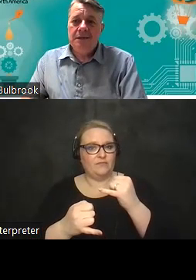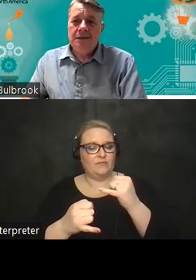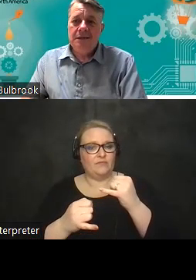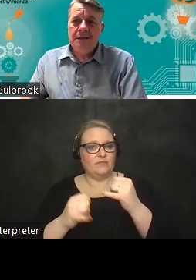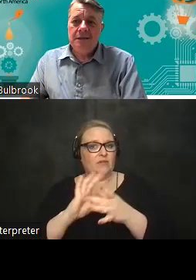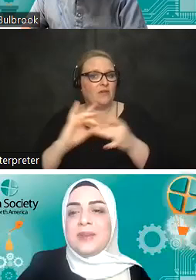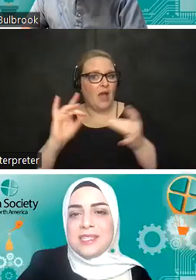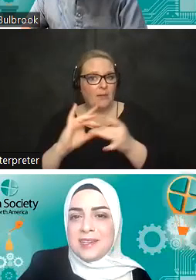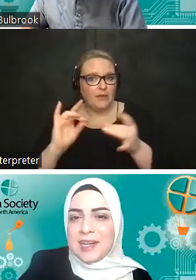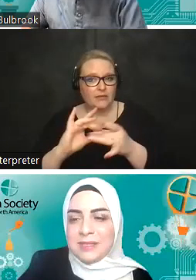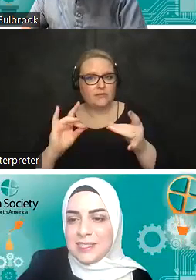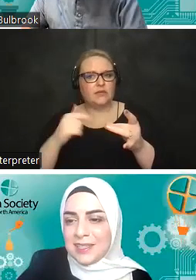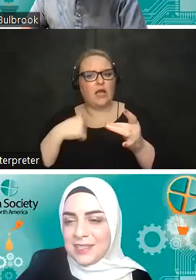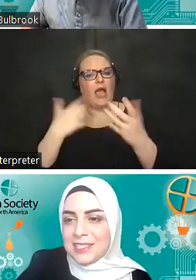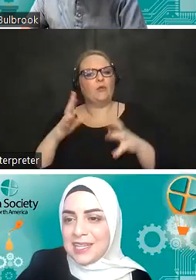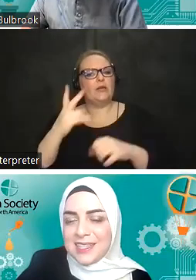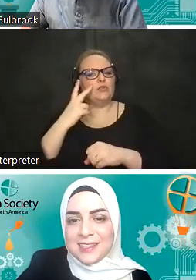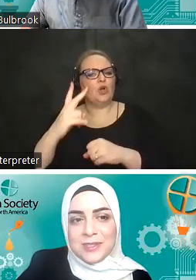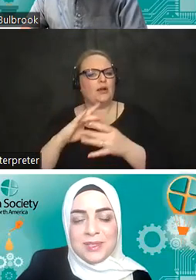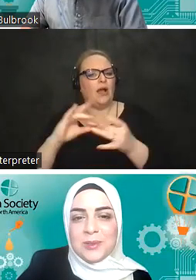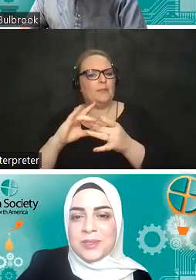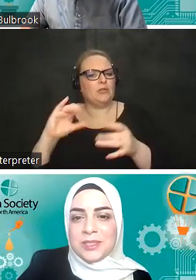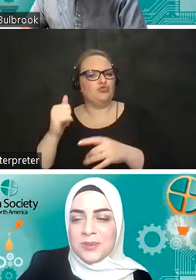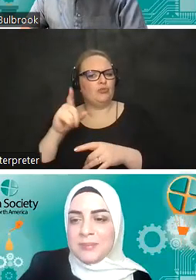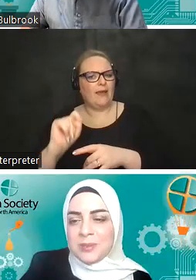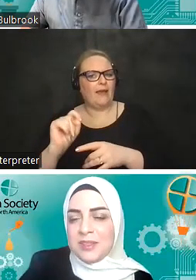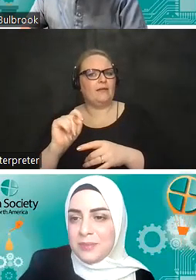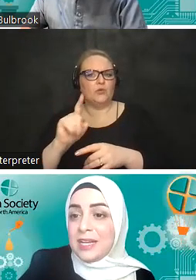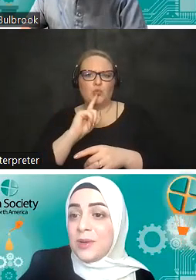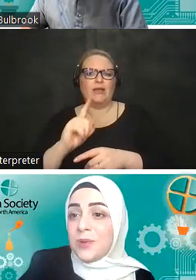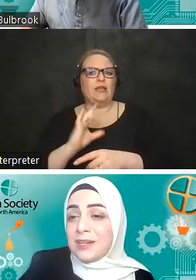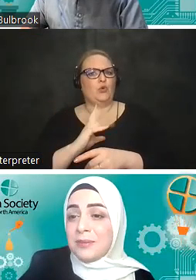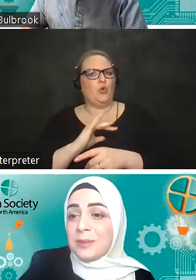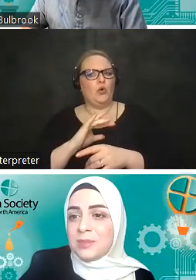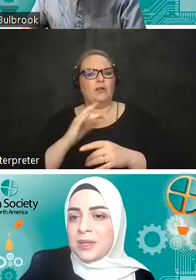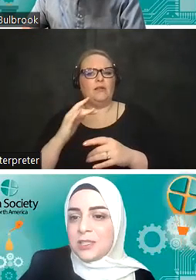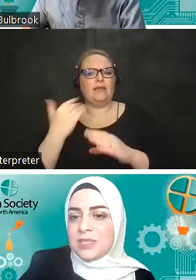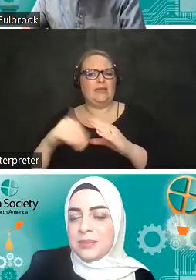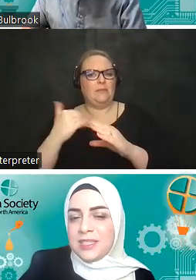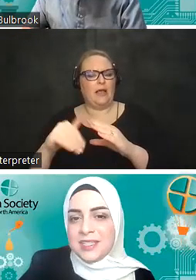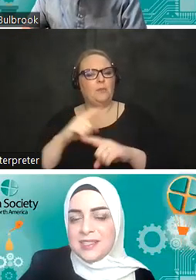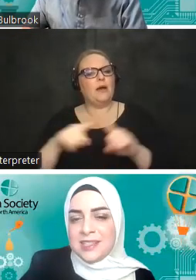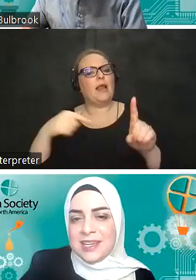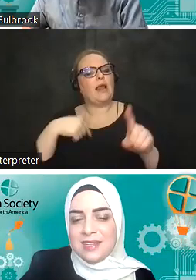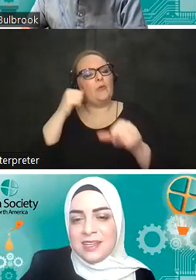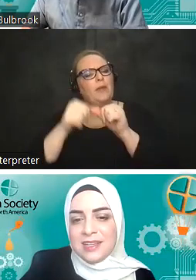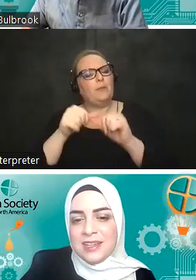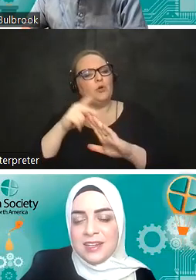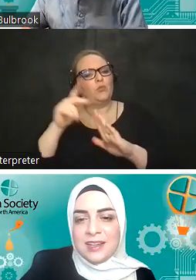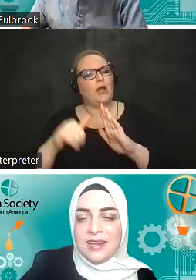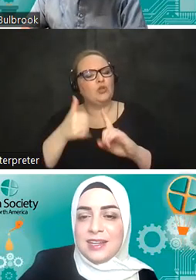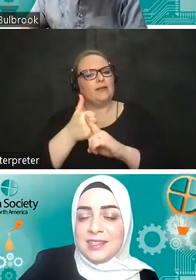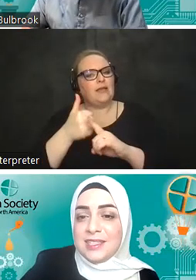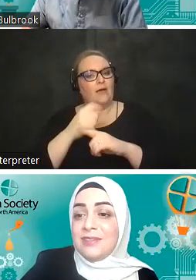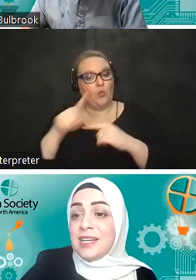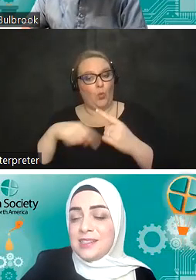comments uh i already saw a comment in the chat saying this is really cool to do emails with but i know uh from when this project was completed it saved uh